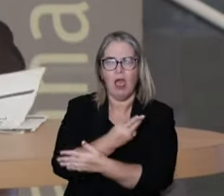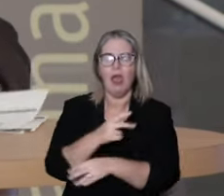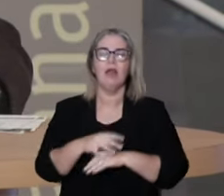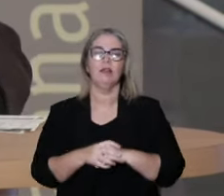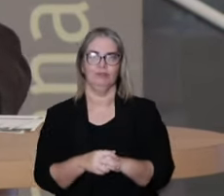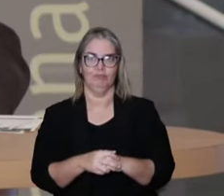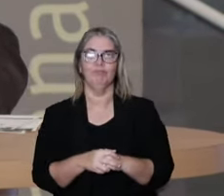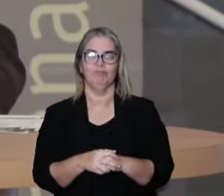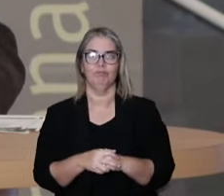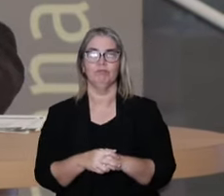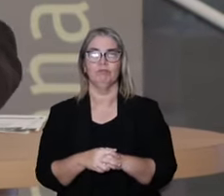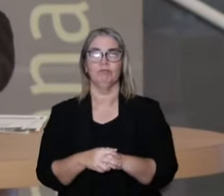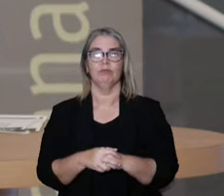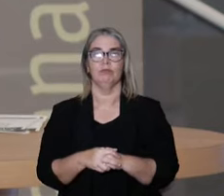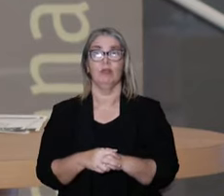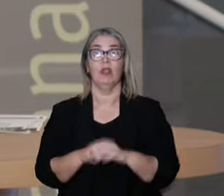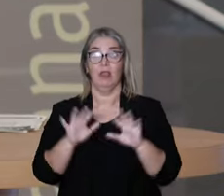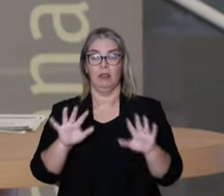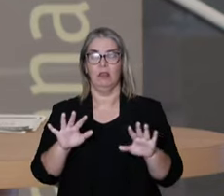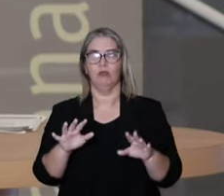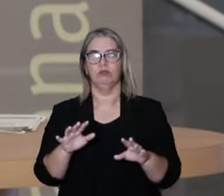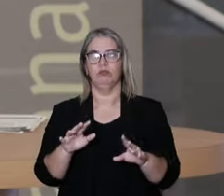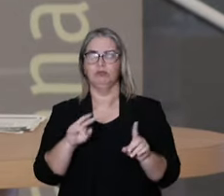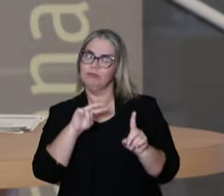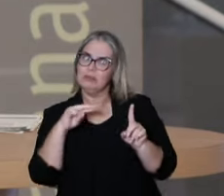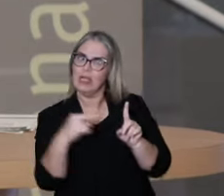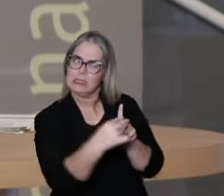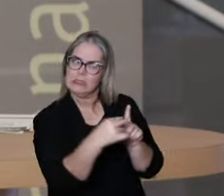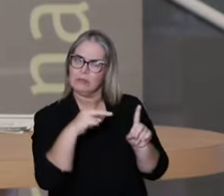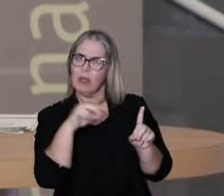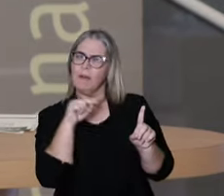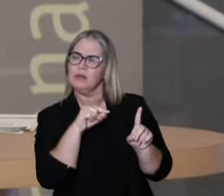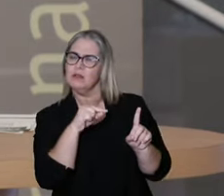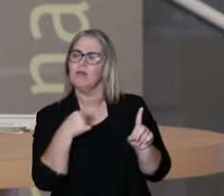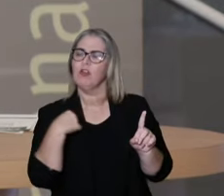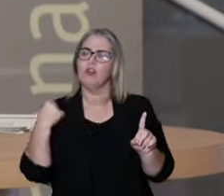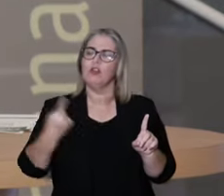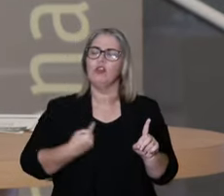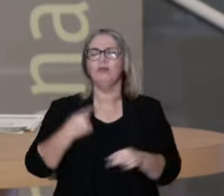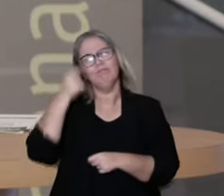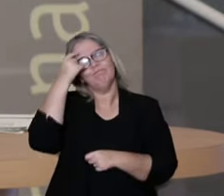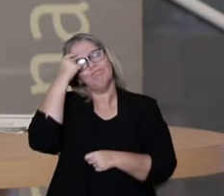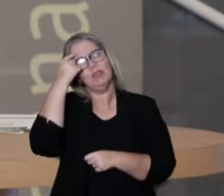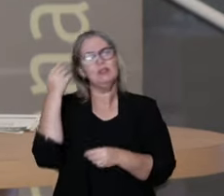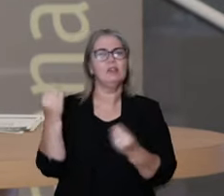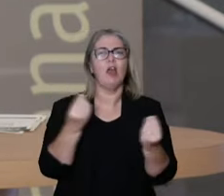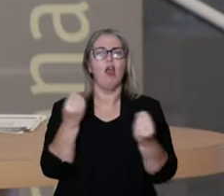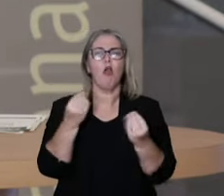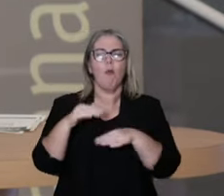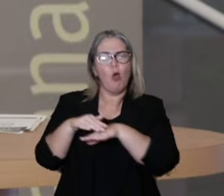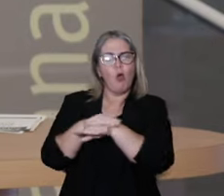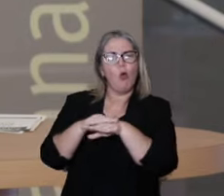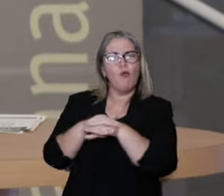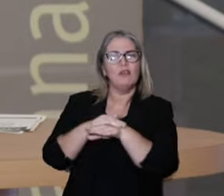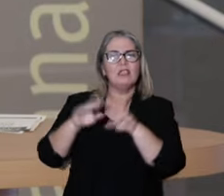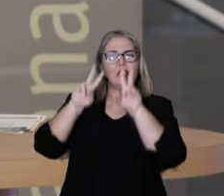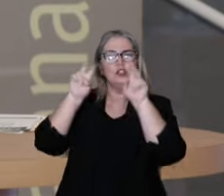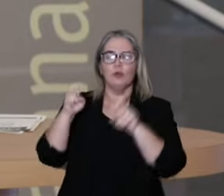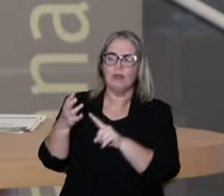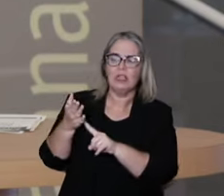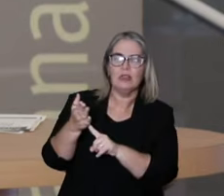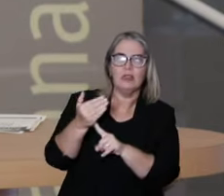works better, what doesn't work. And so from this perspective, every time we